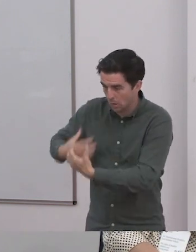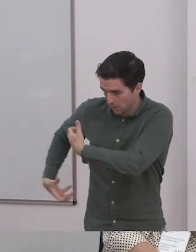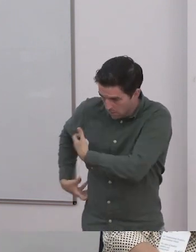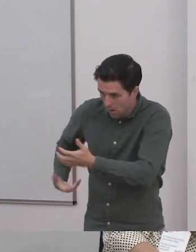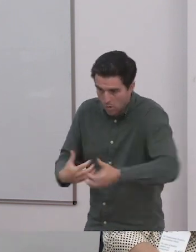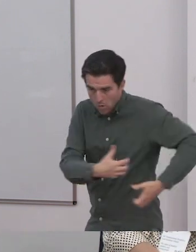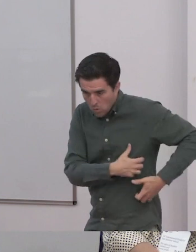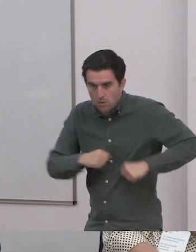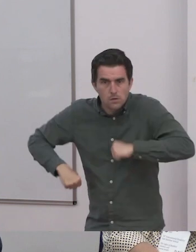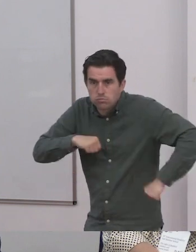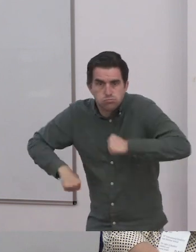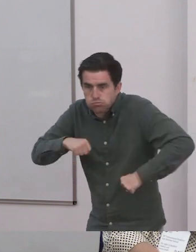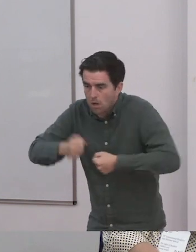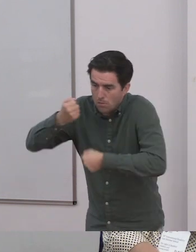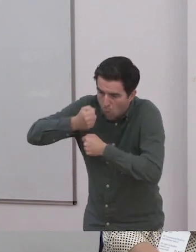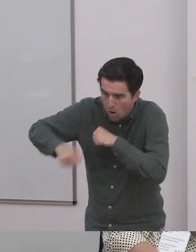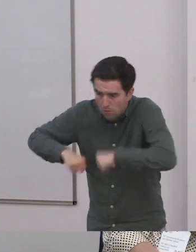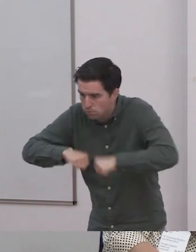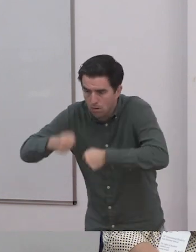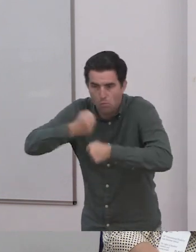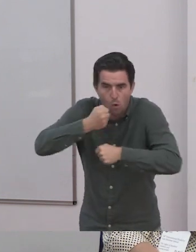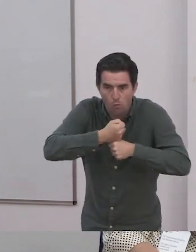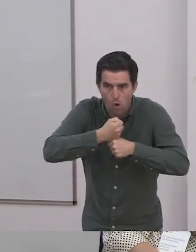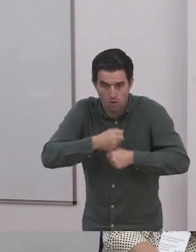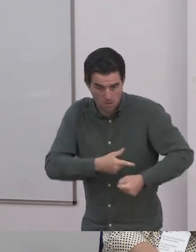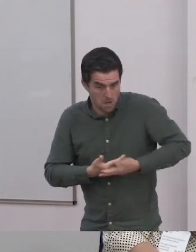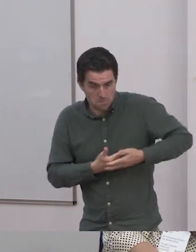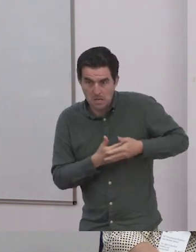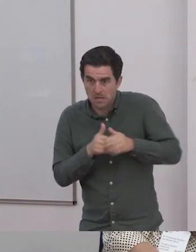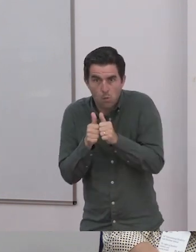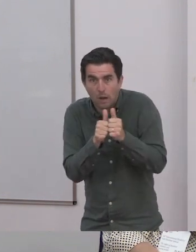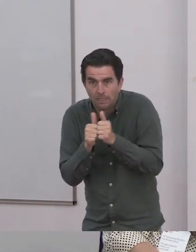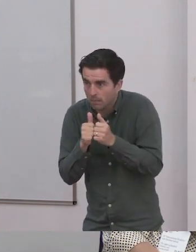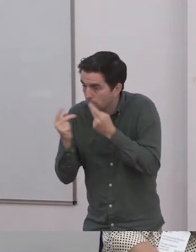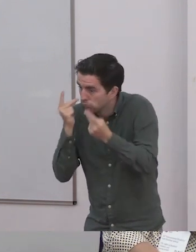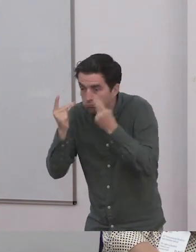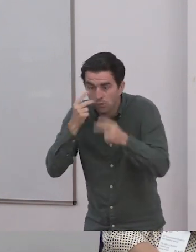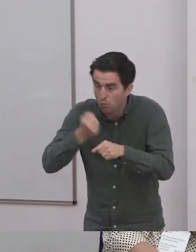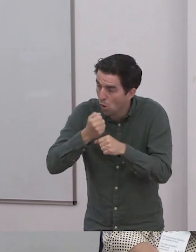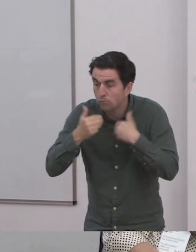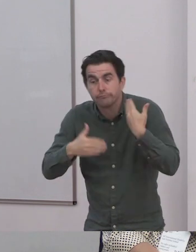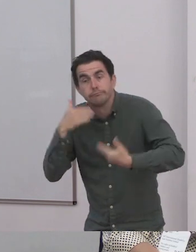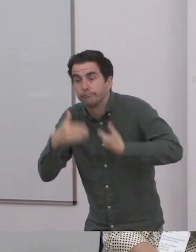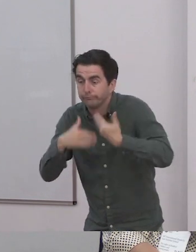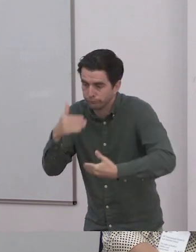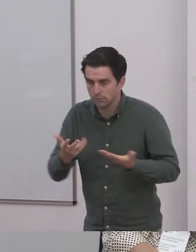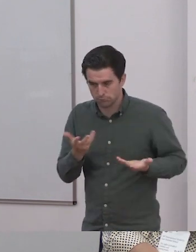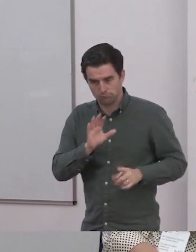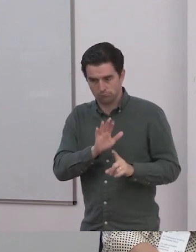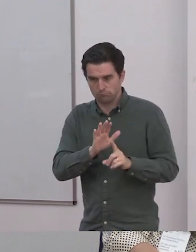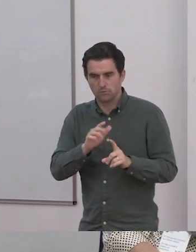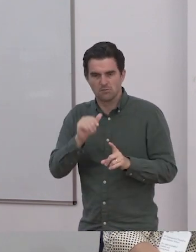institutions and taught. And that is, that flows beautifully into what we're trying to achieve when we're unschooling.